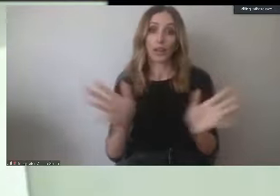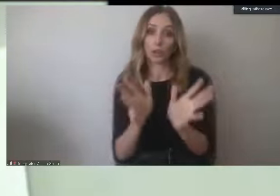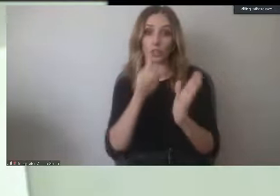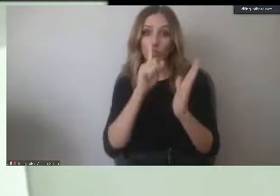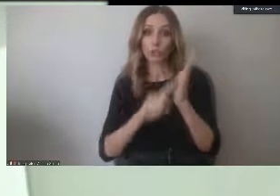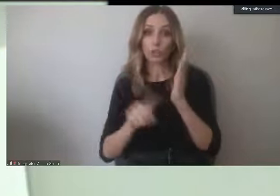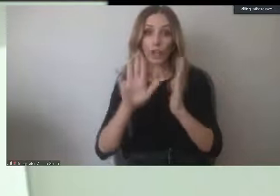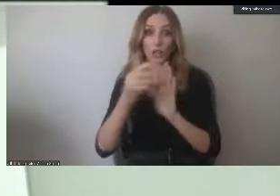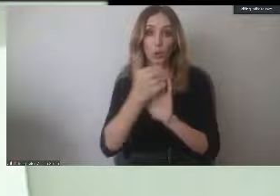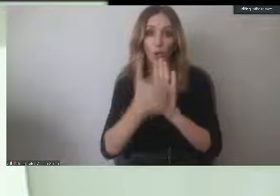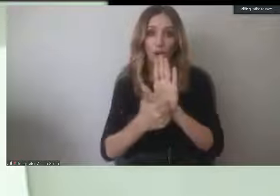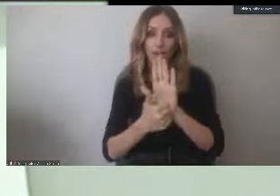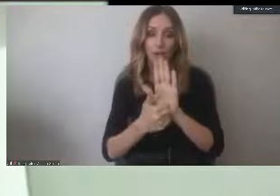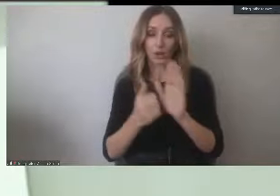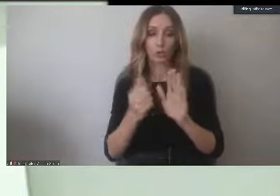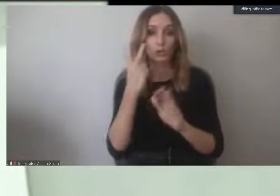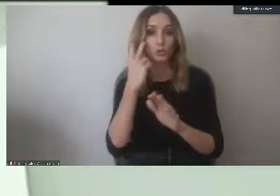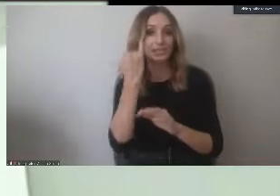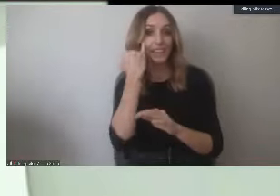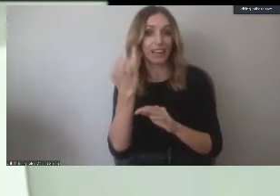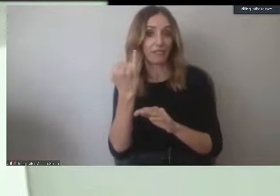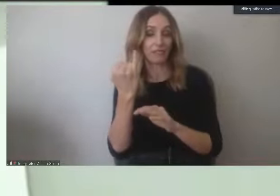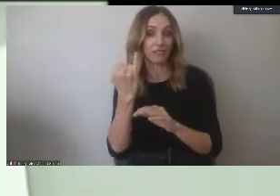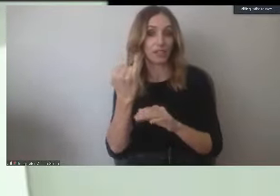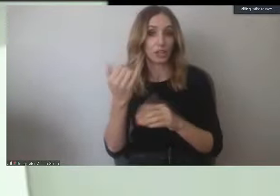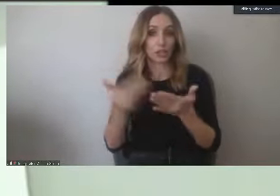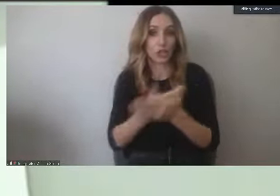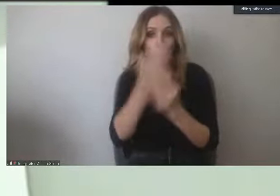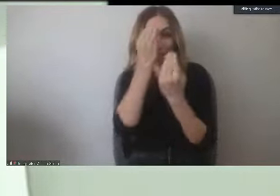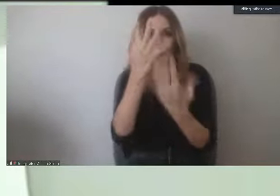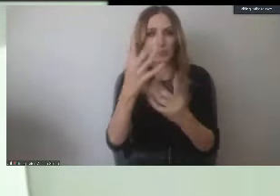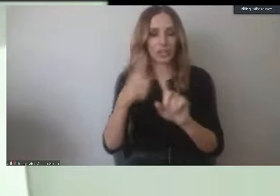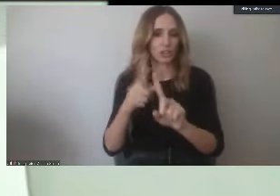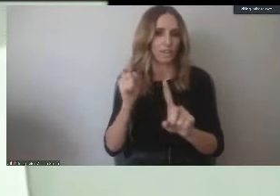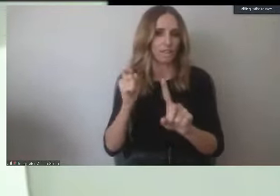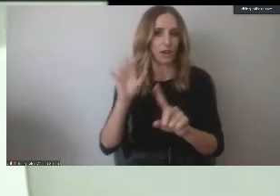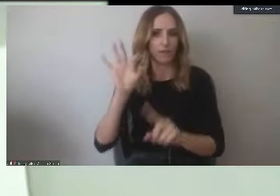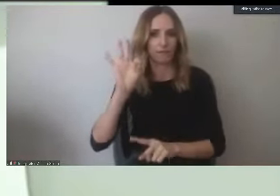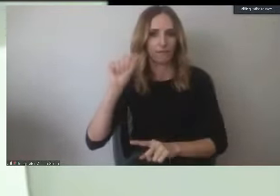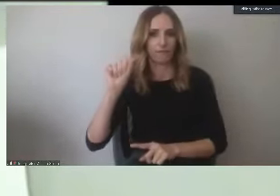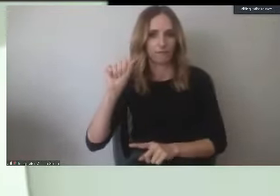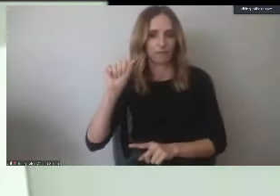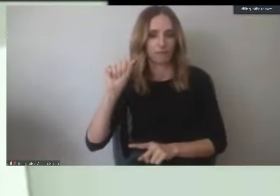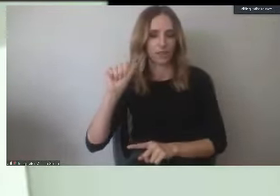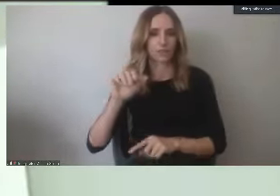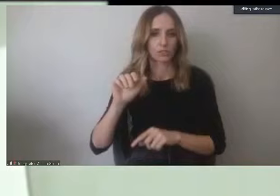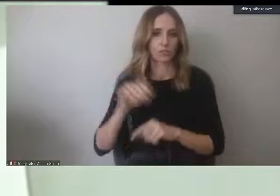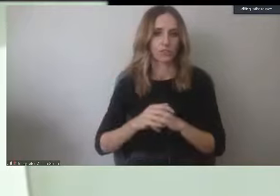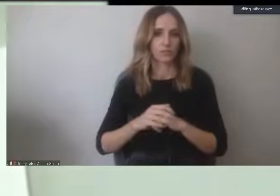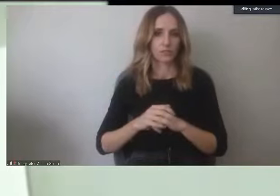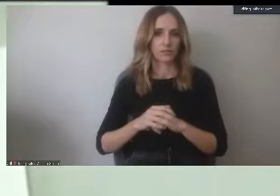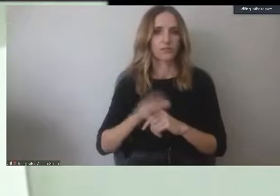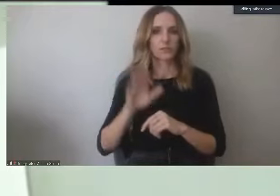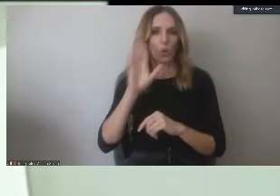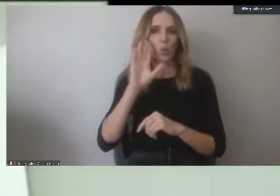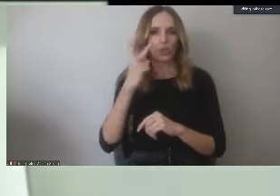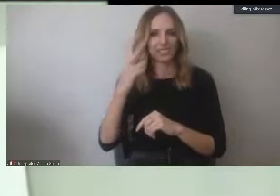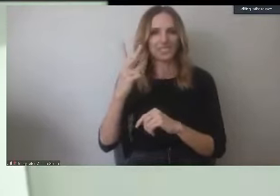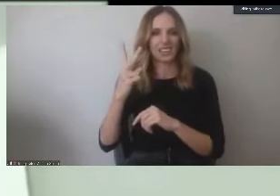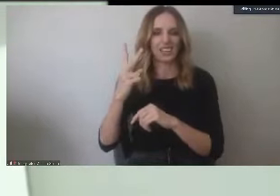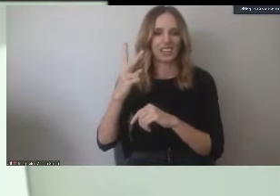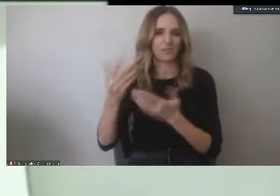to see if there are any updates from financial aid, because that's where they're going to get the most up-to-date information on their financial aid application file.